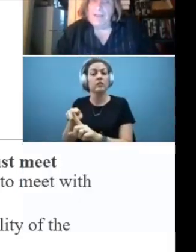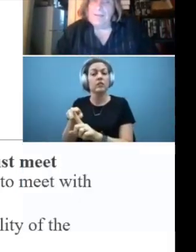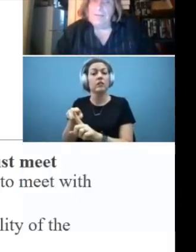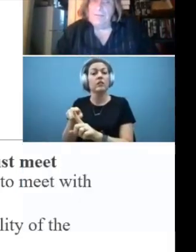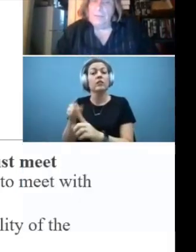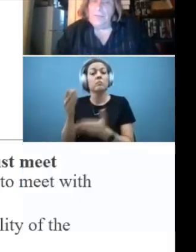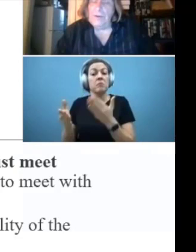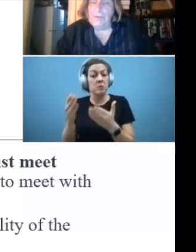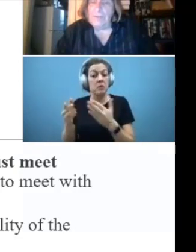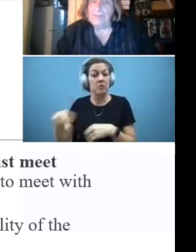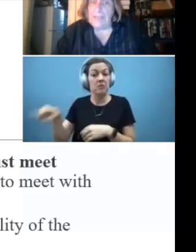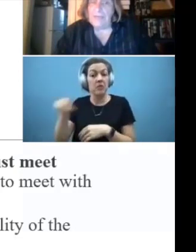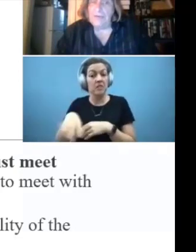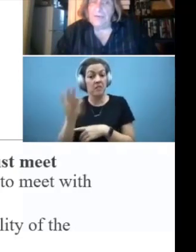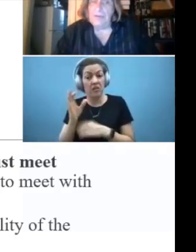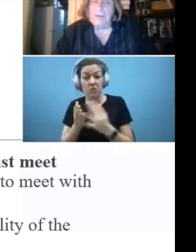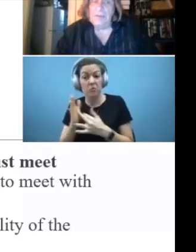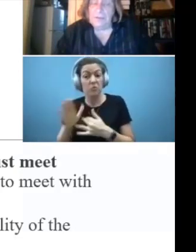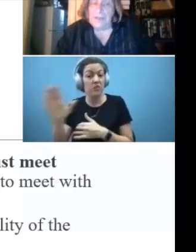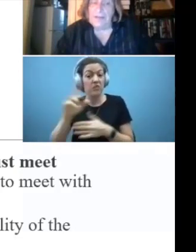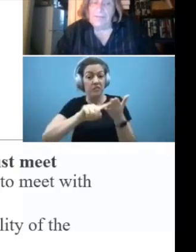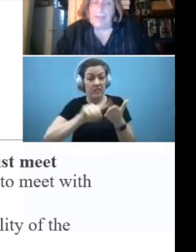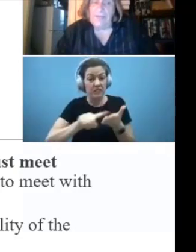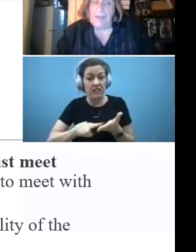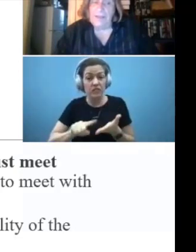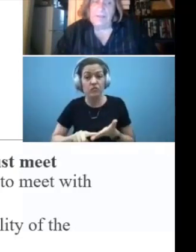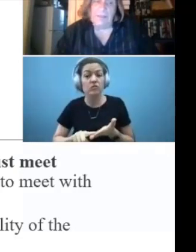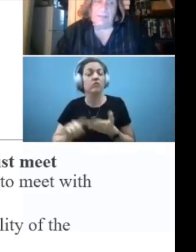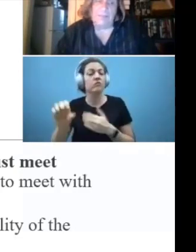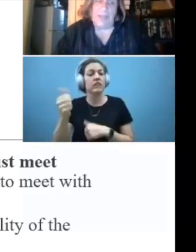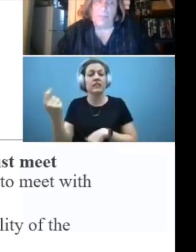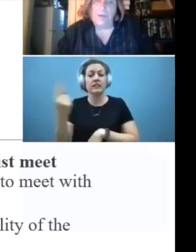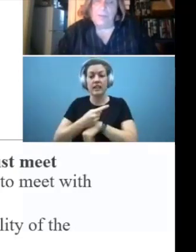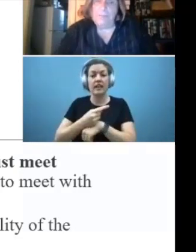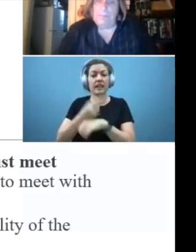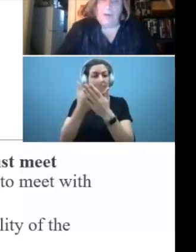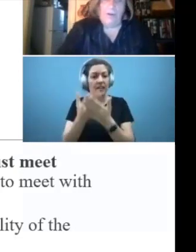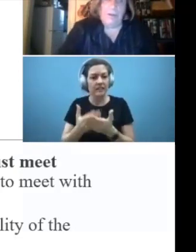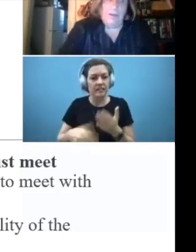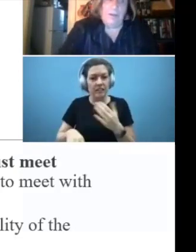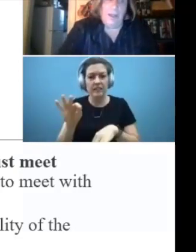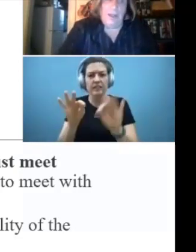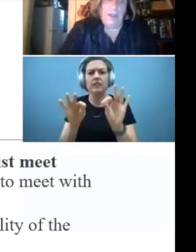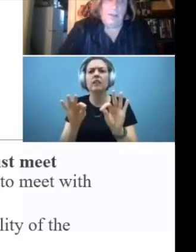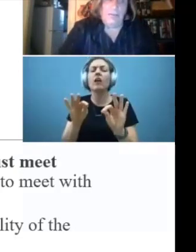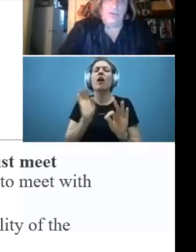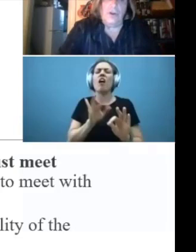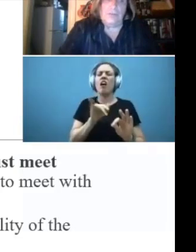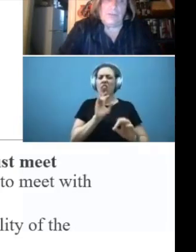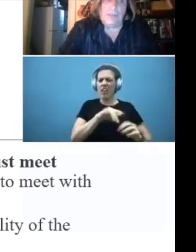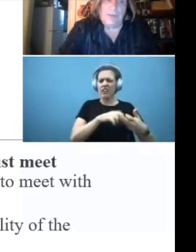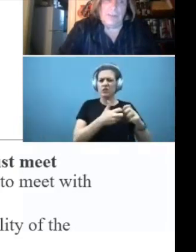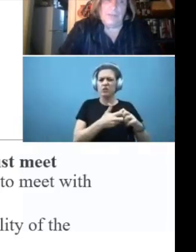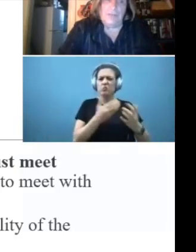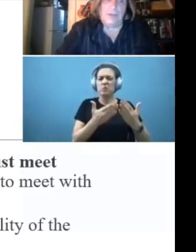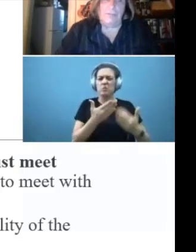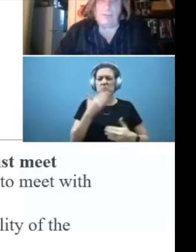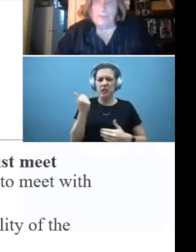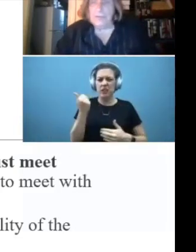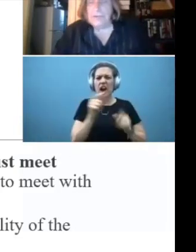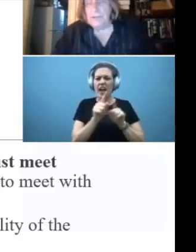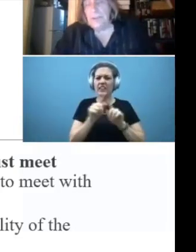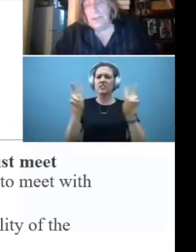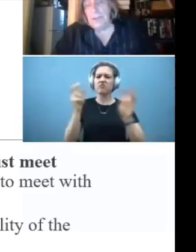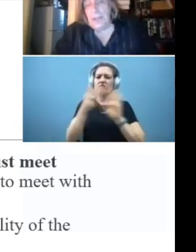find through their investigation the 10-day fact-finding that this matter would have been better, uh, served as an administrative